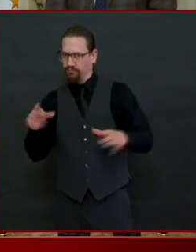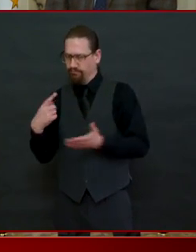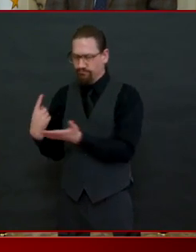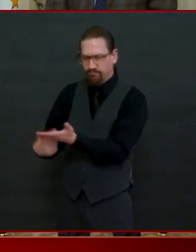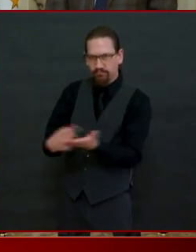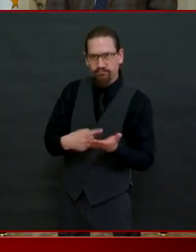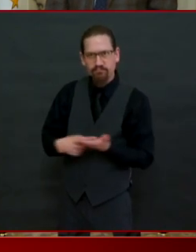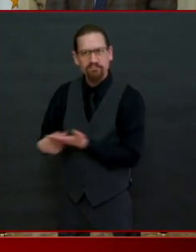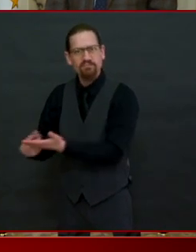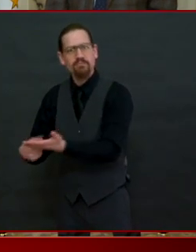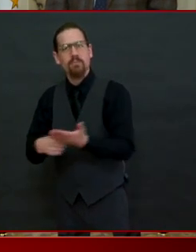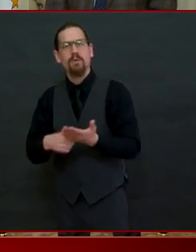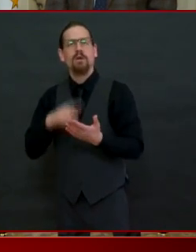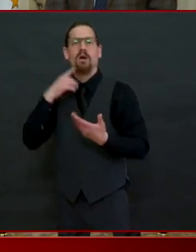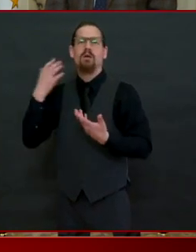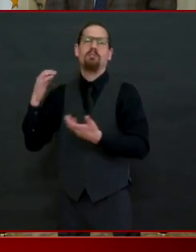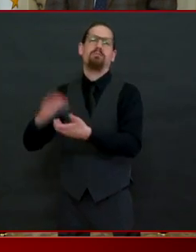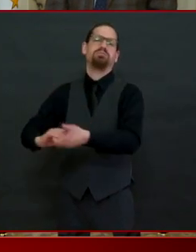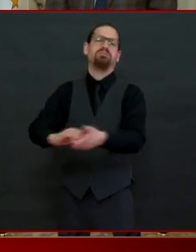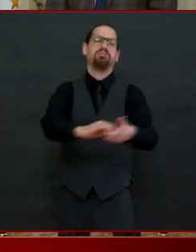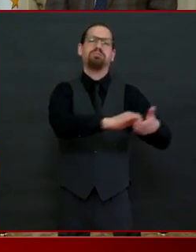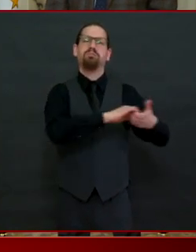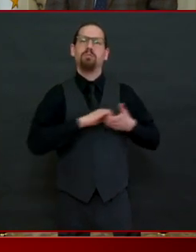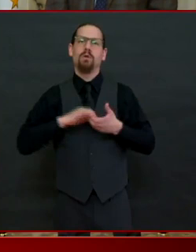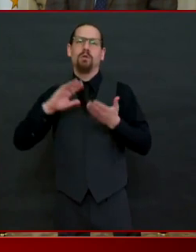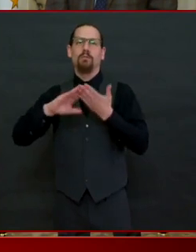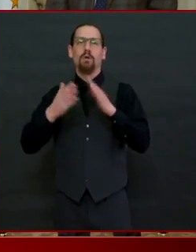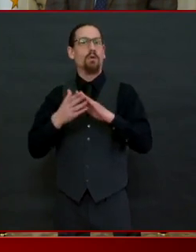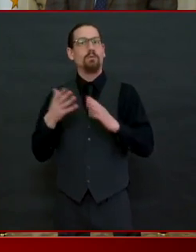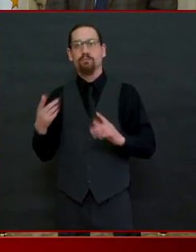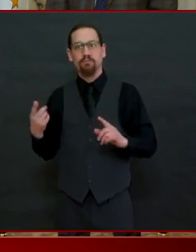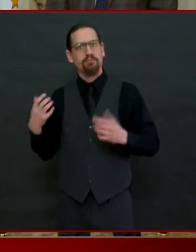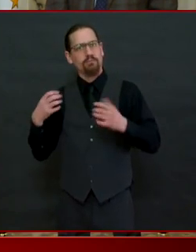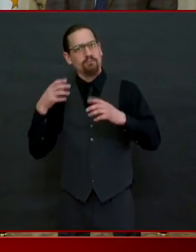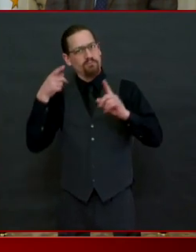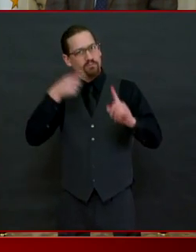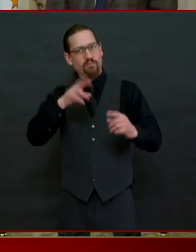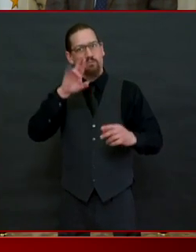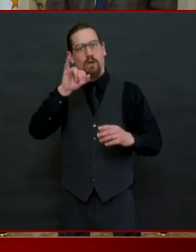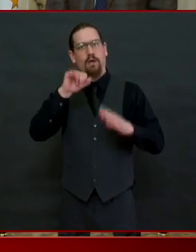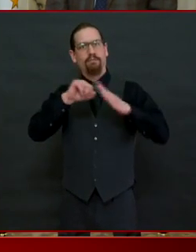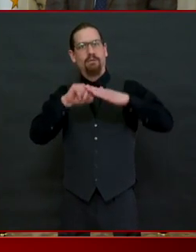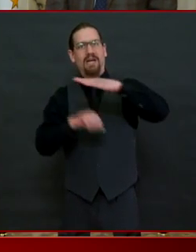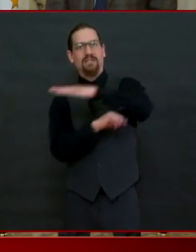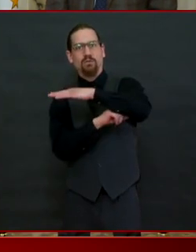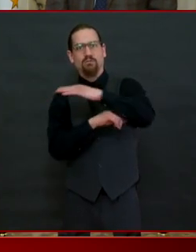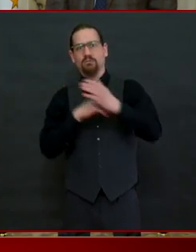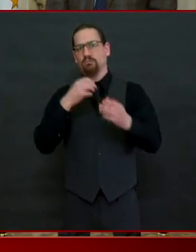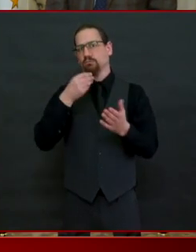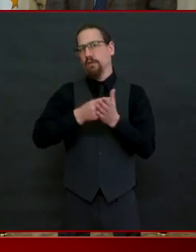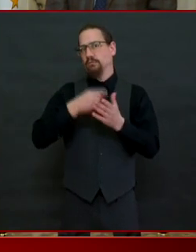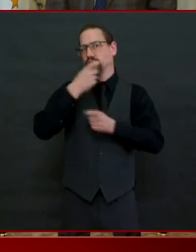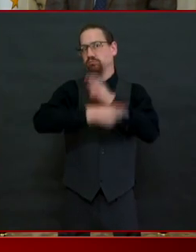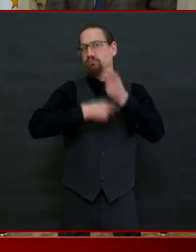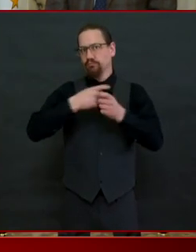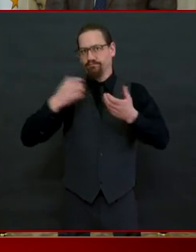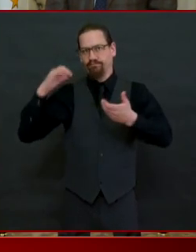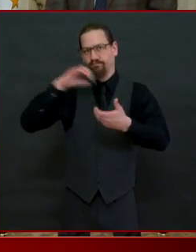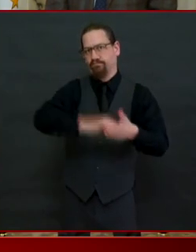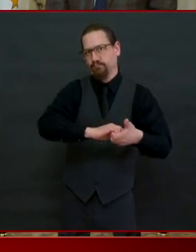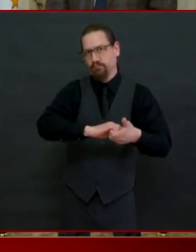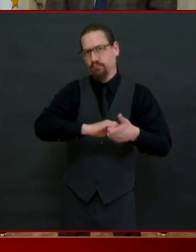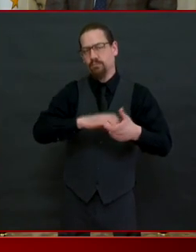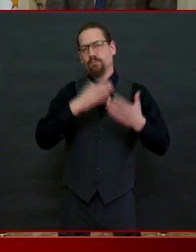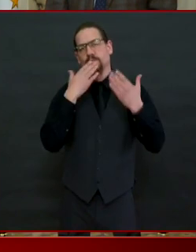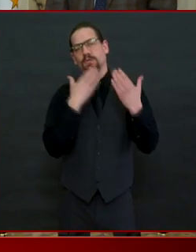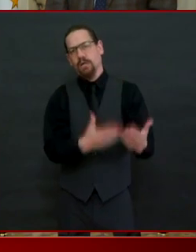you again neil for being so fantastic through this and uh providence's mayor jorge alorza and the city's department of